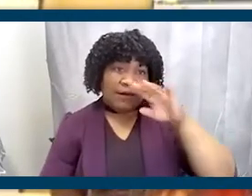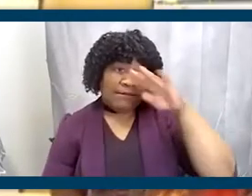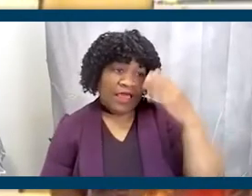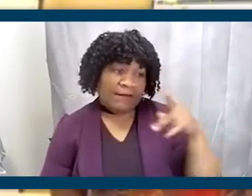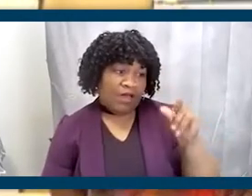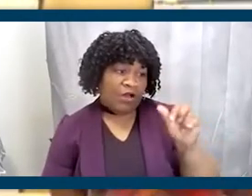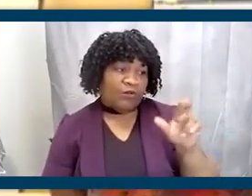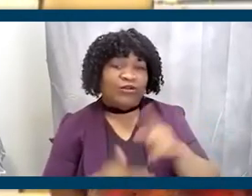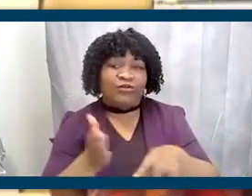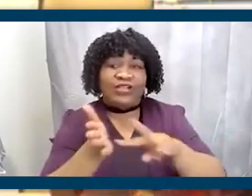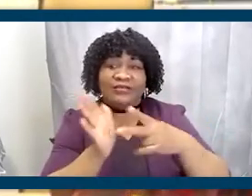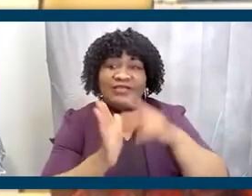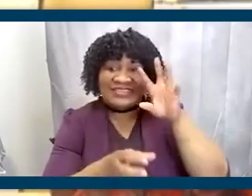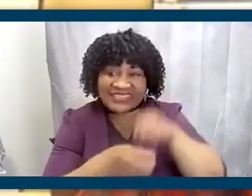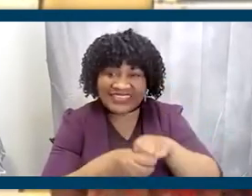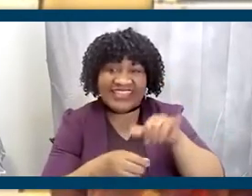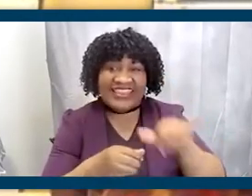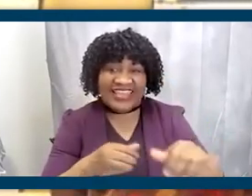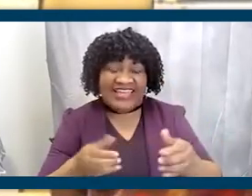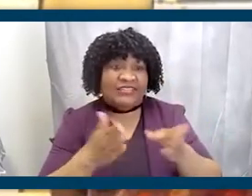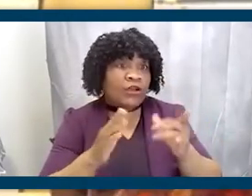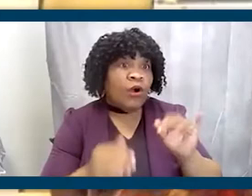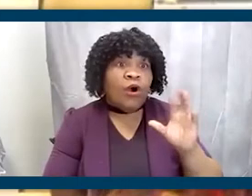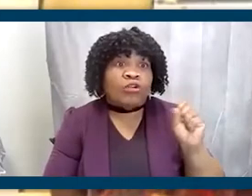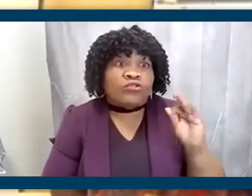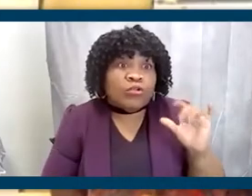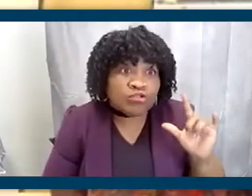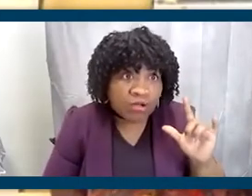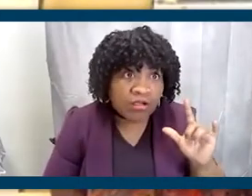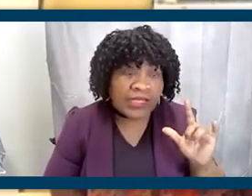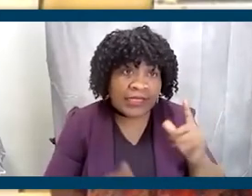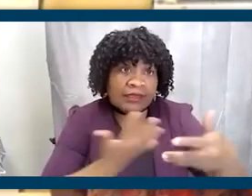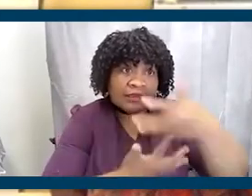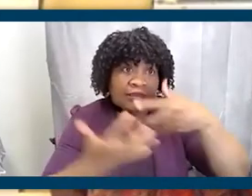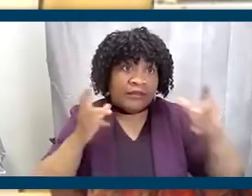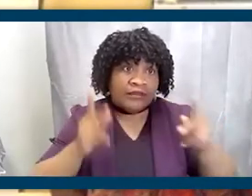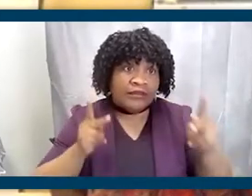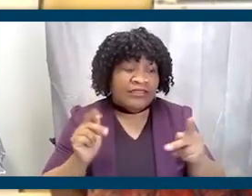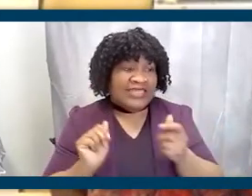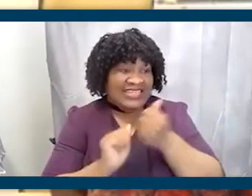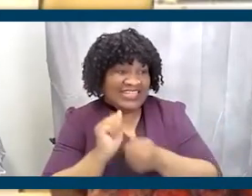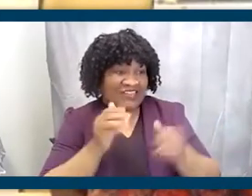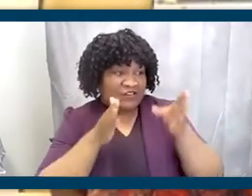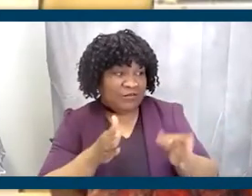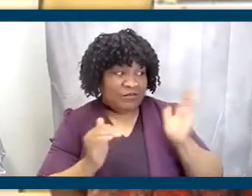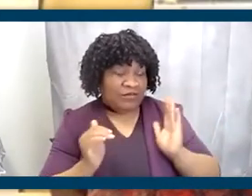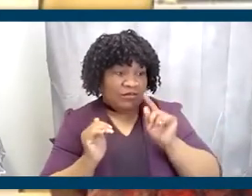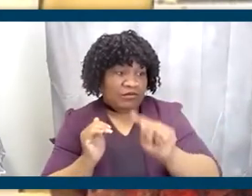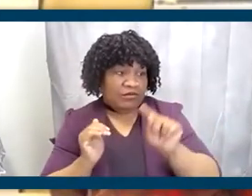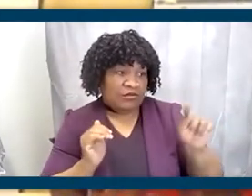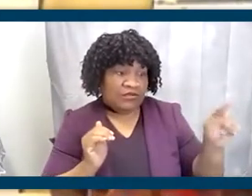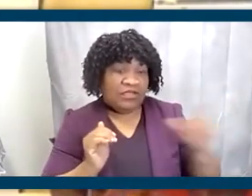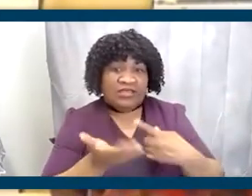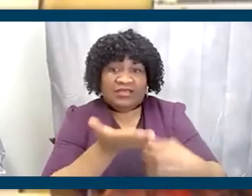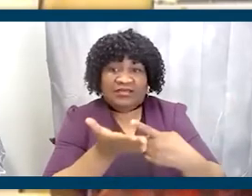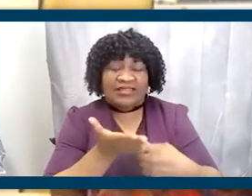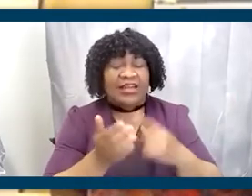what, what it means in a Black political sense, or even social economic sense, each one of them talked about more than, and, and this is one of the